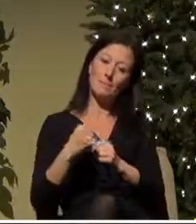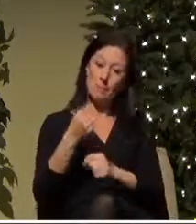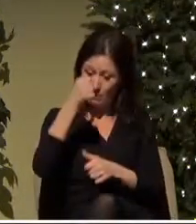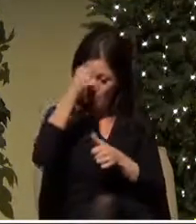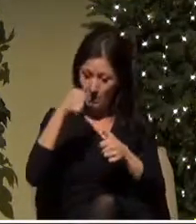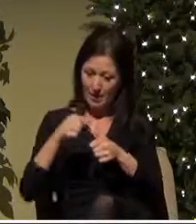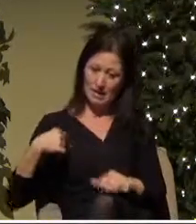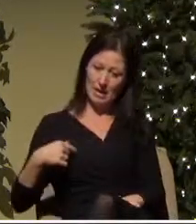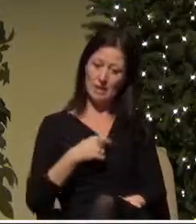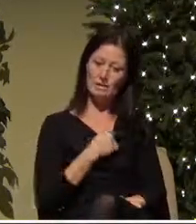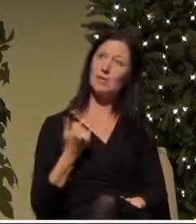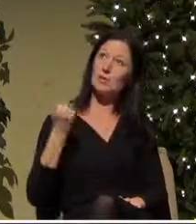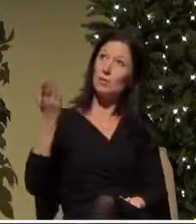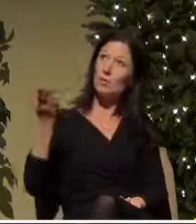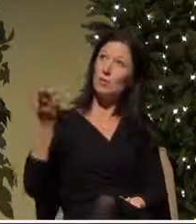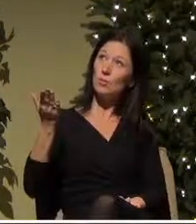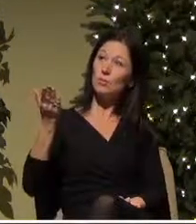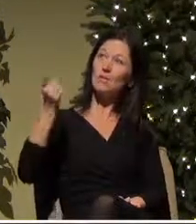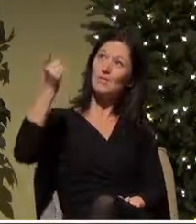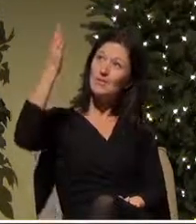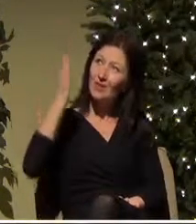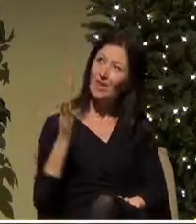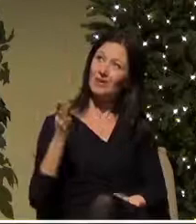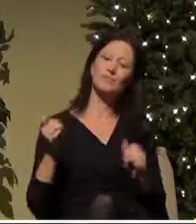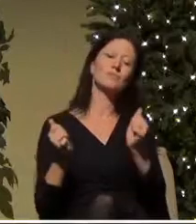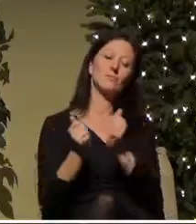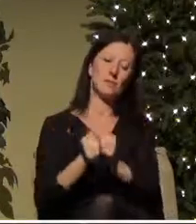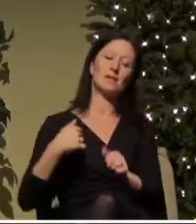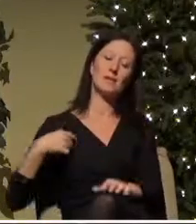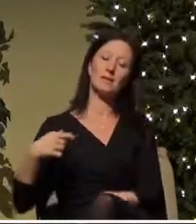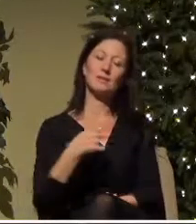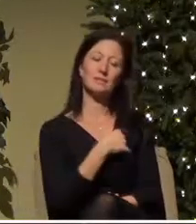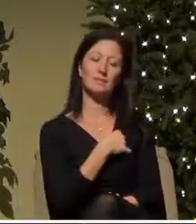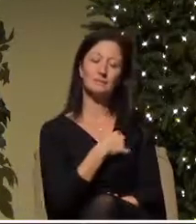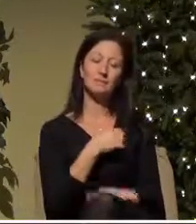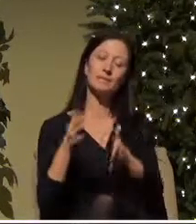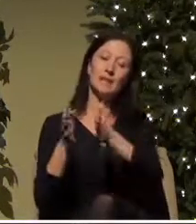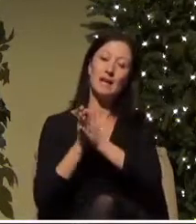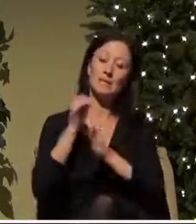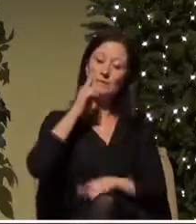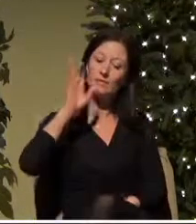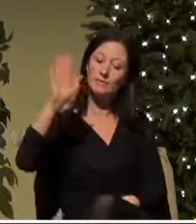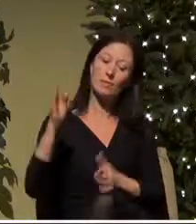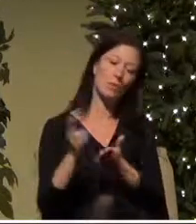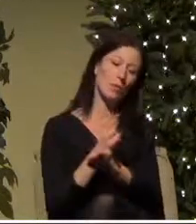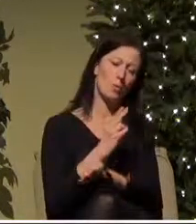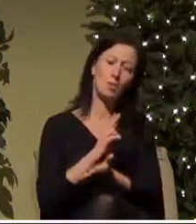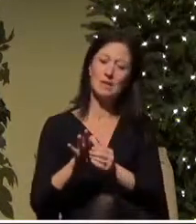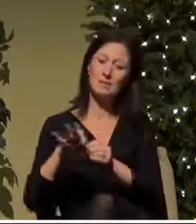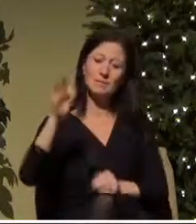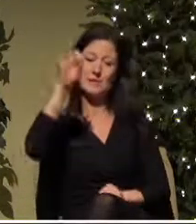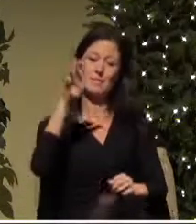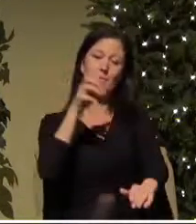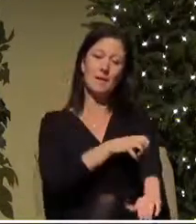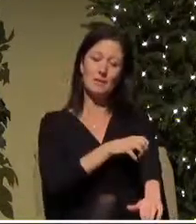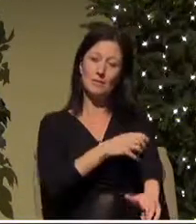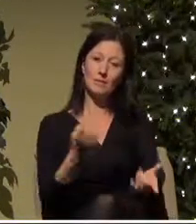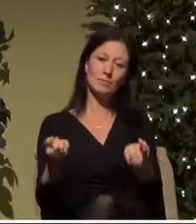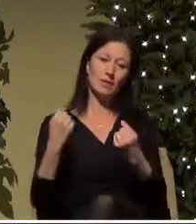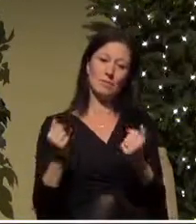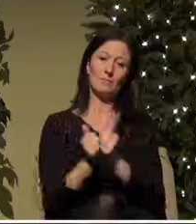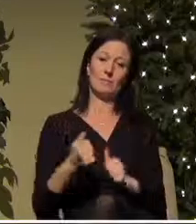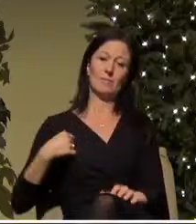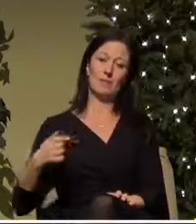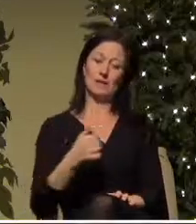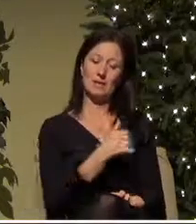you oh God are with us we ask for the power of your Holy Spirit to be with us as we seek to know your